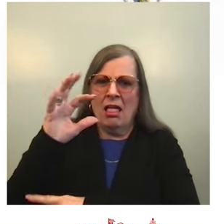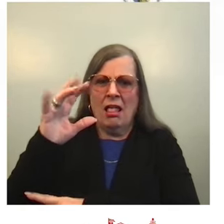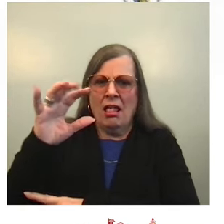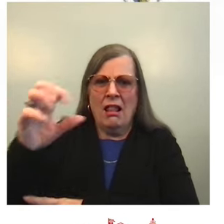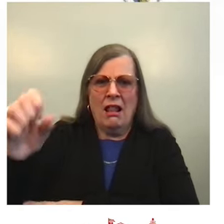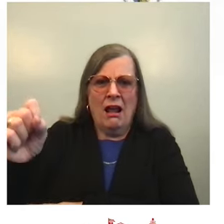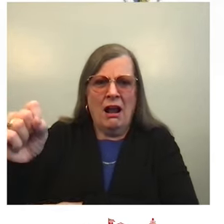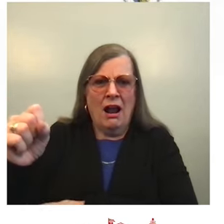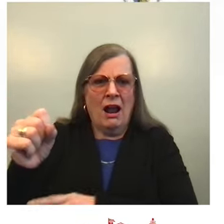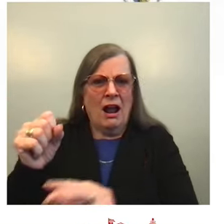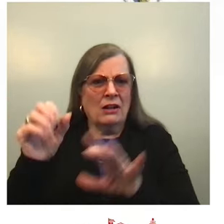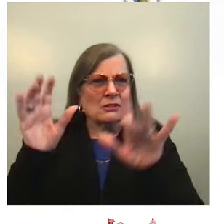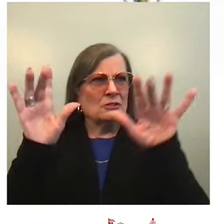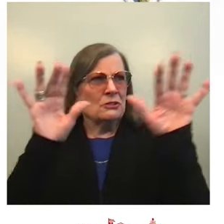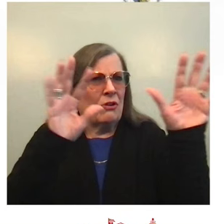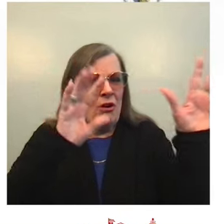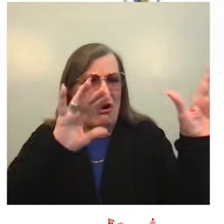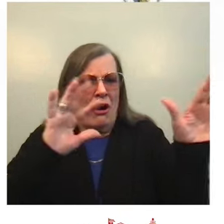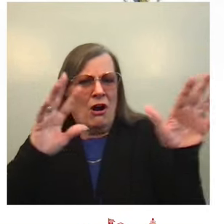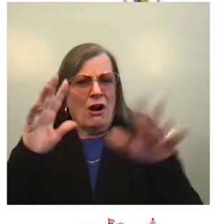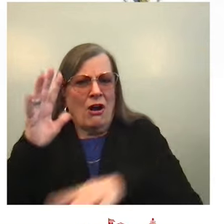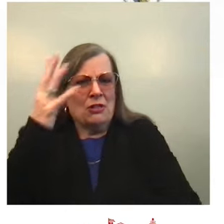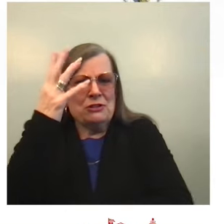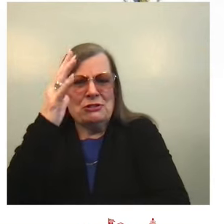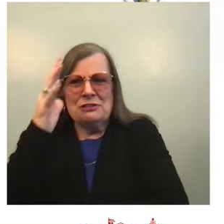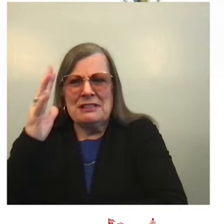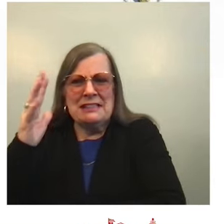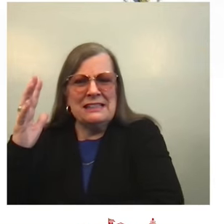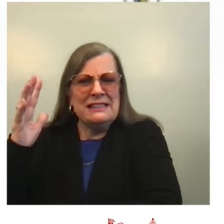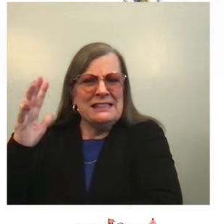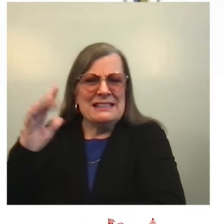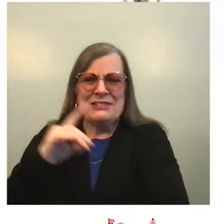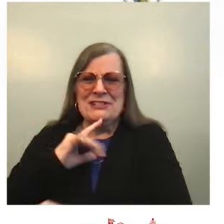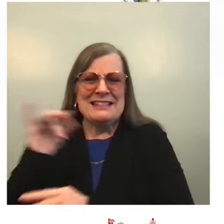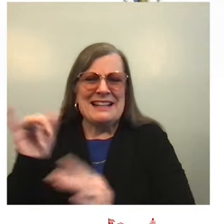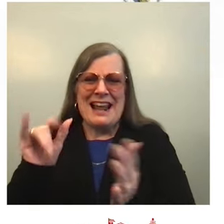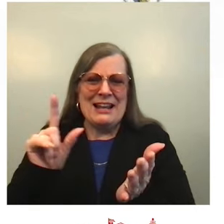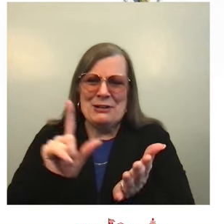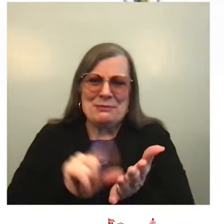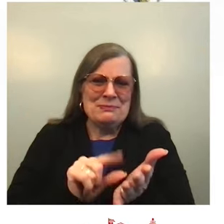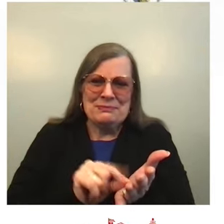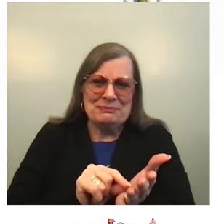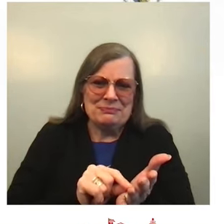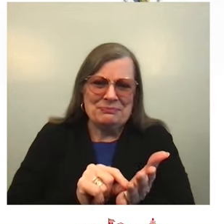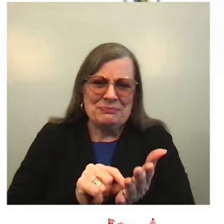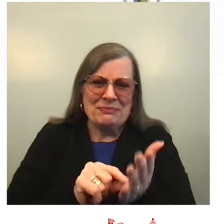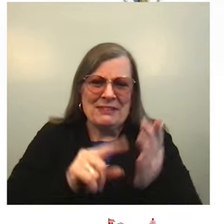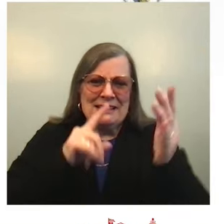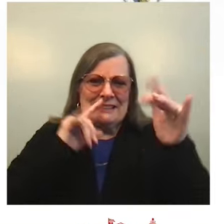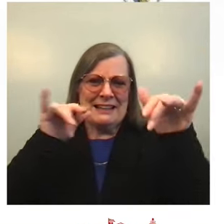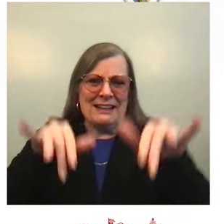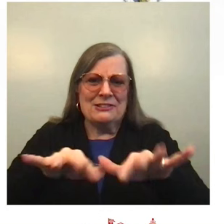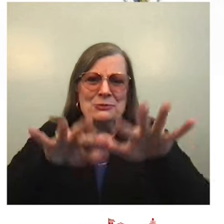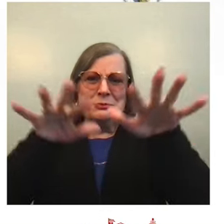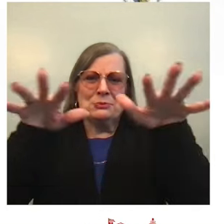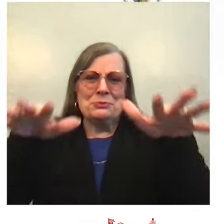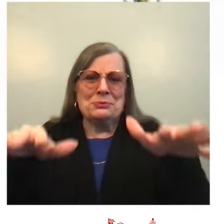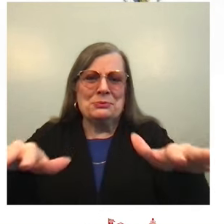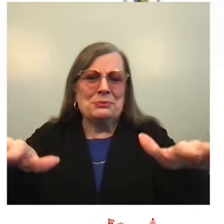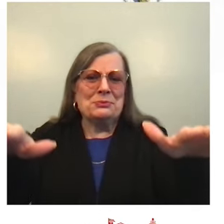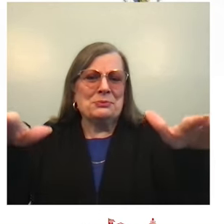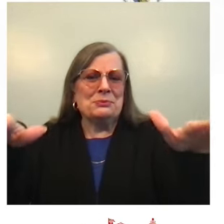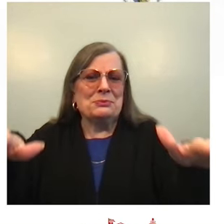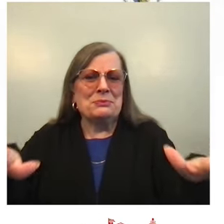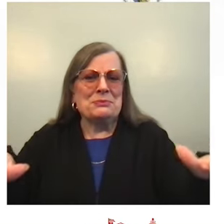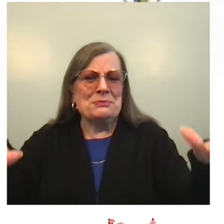sure, and the press saw it early this morning, that pierces through the facade of the East Wing. You know, it's as if they